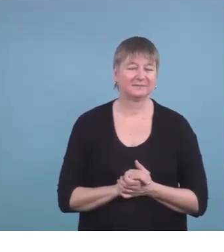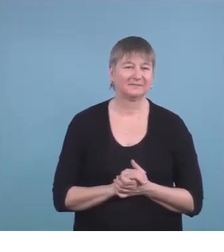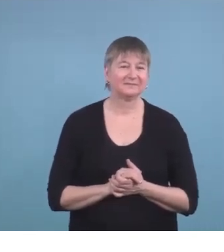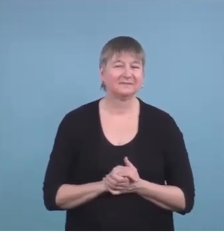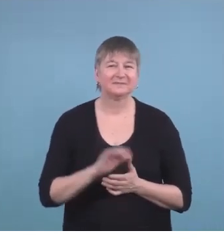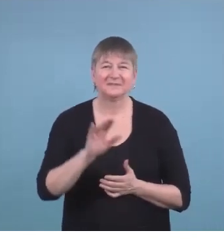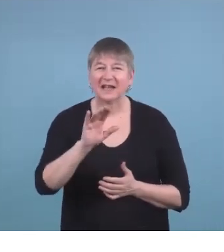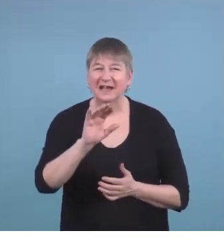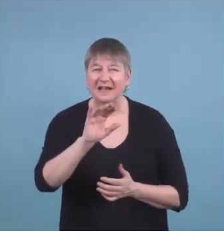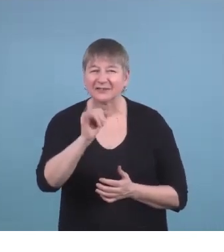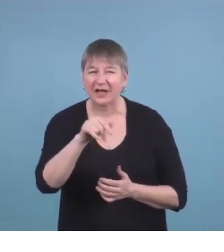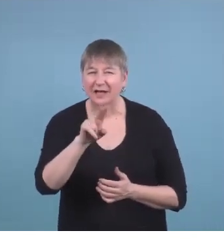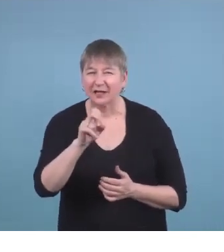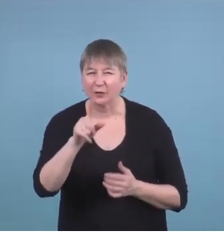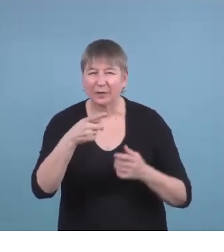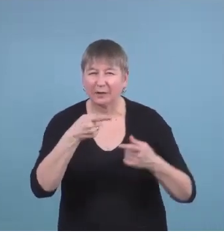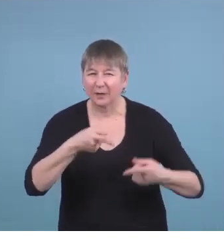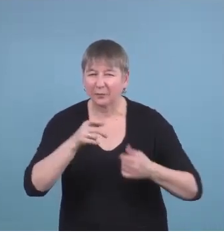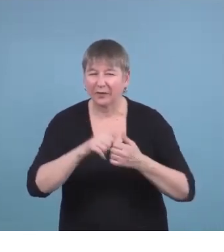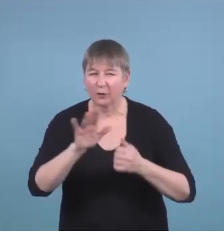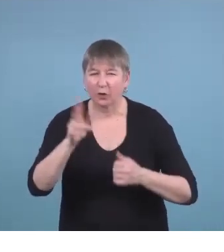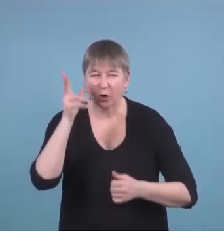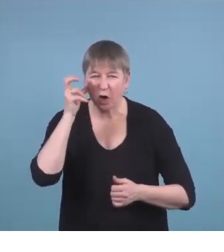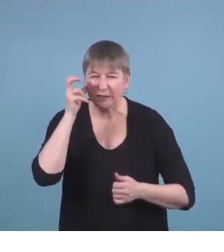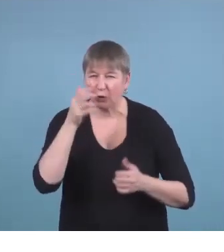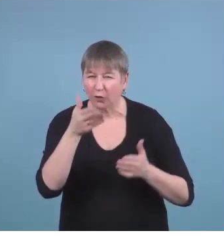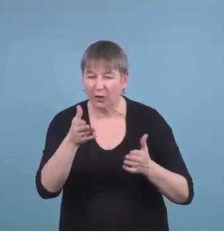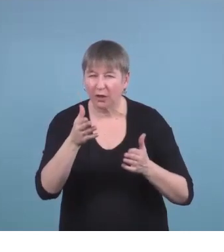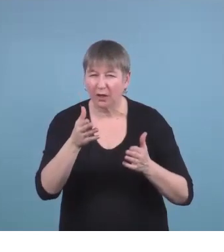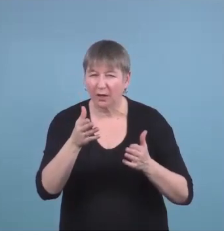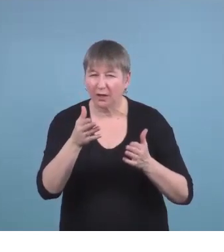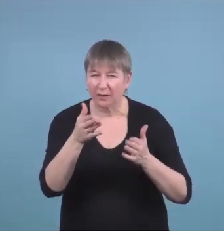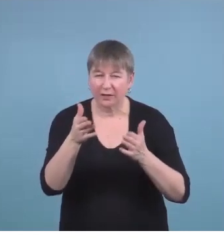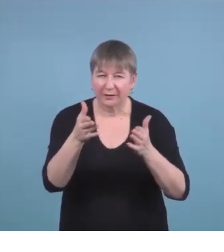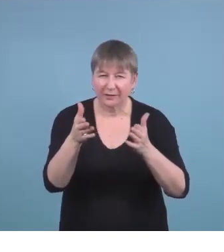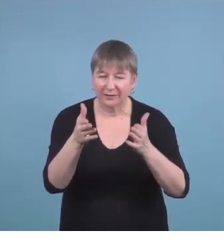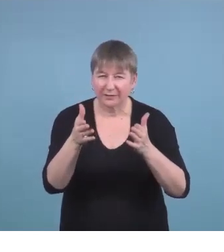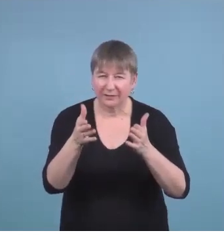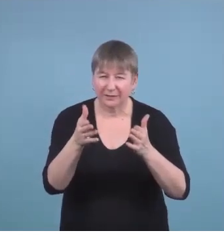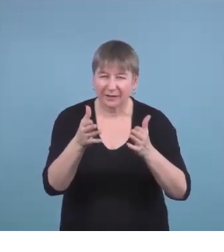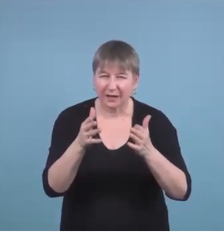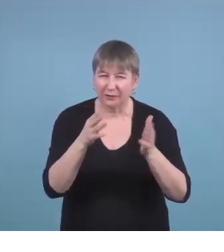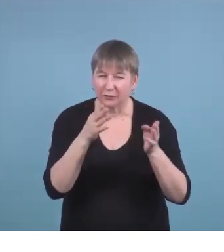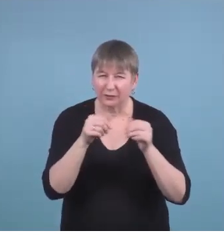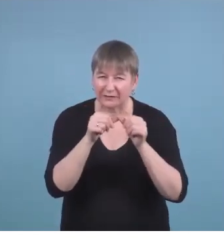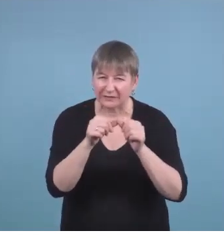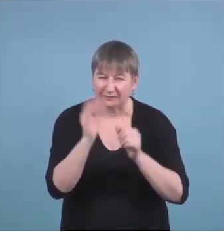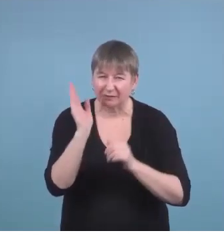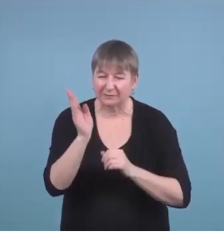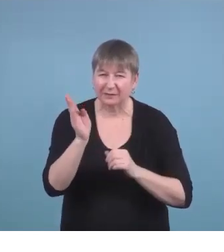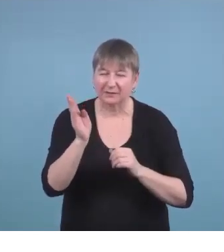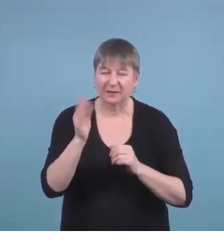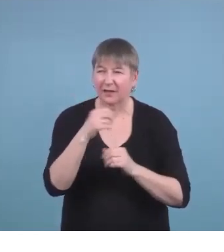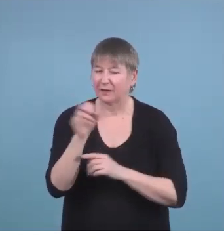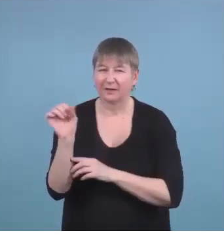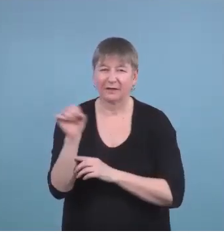Jacqueline we're having difficulty with the audio right now can you continue speaking and we'll see what